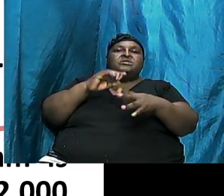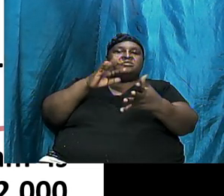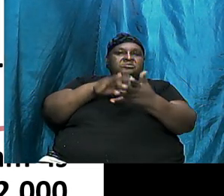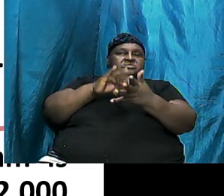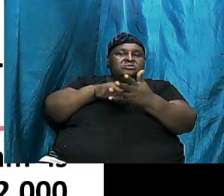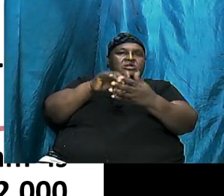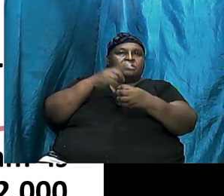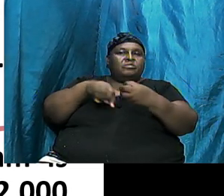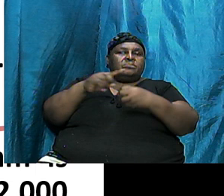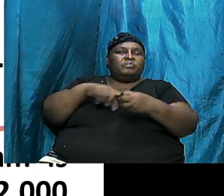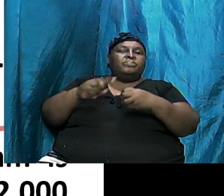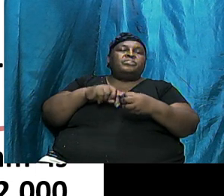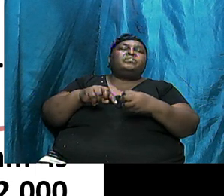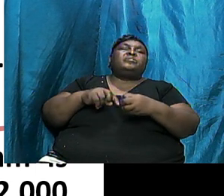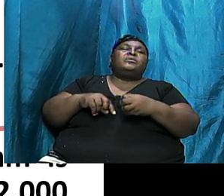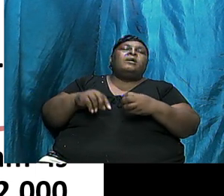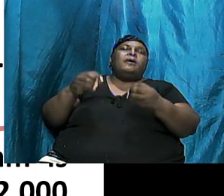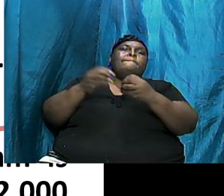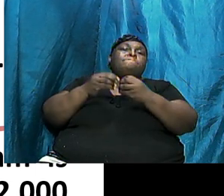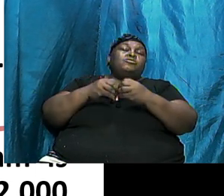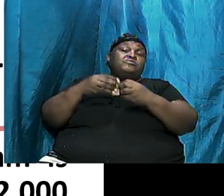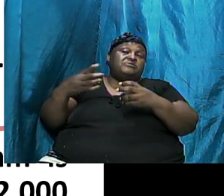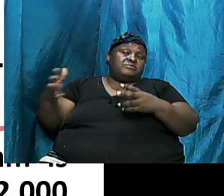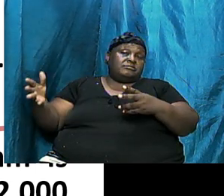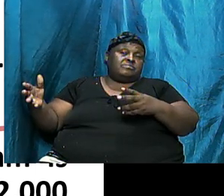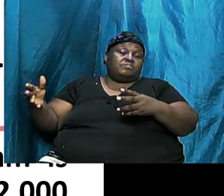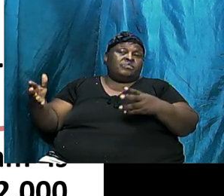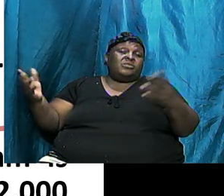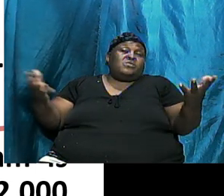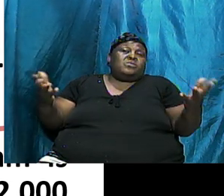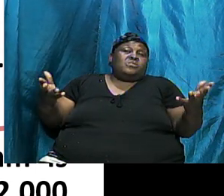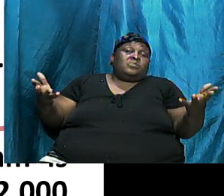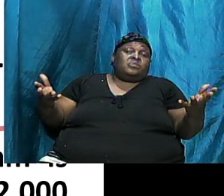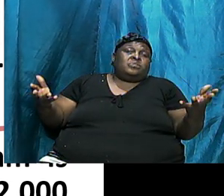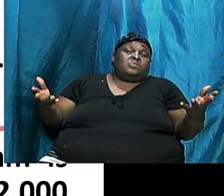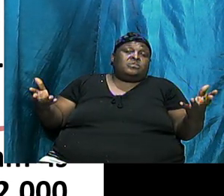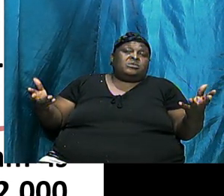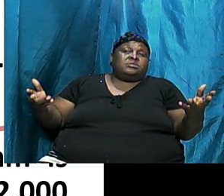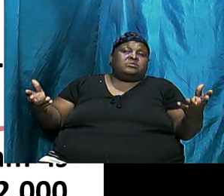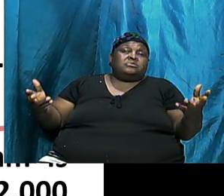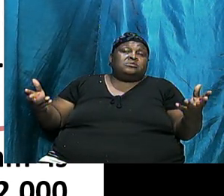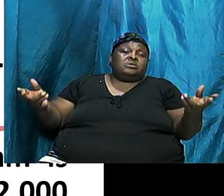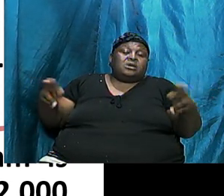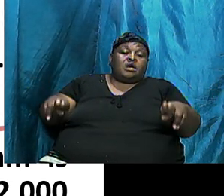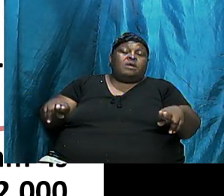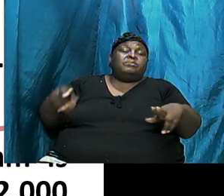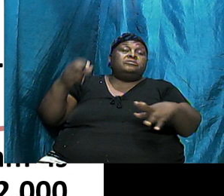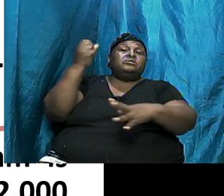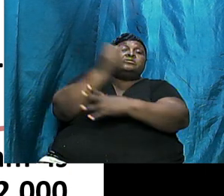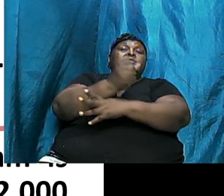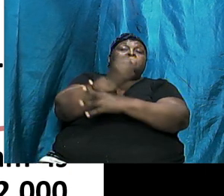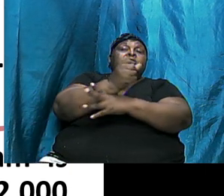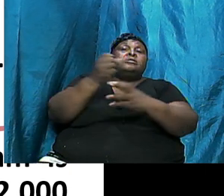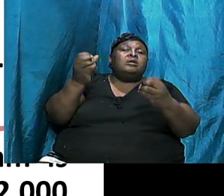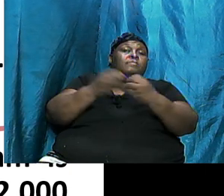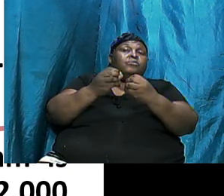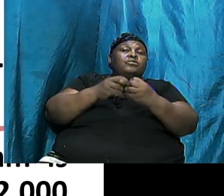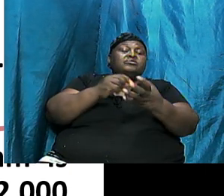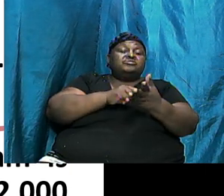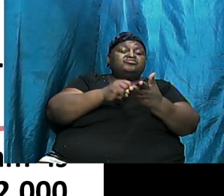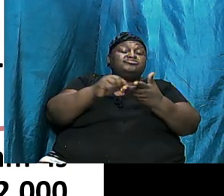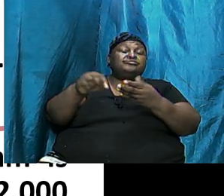He Has More Space More Things In Terms Of What Is Allocated To Abraham More Is Written About Him